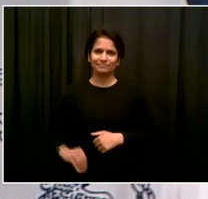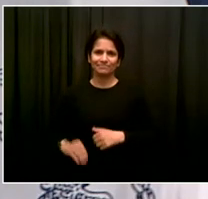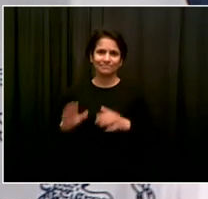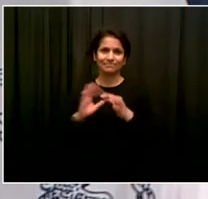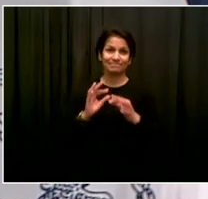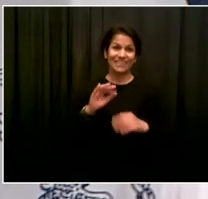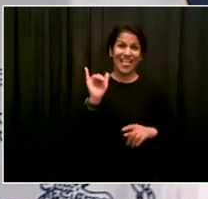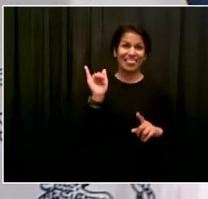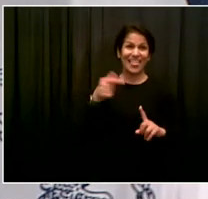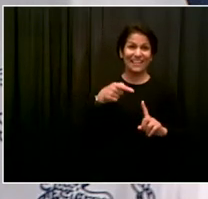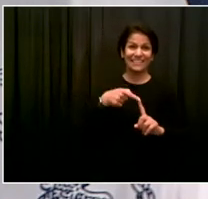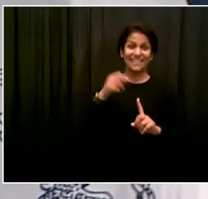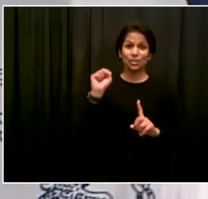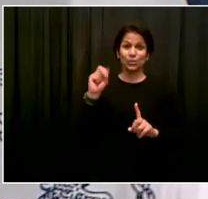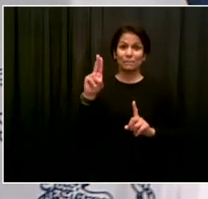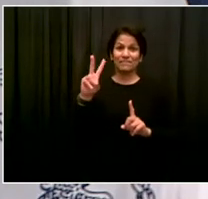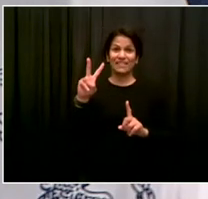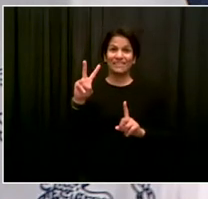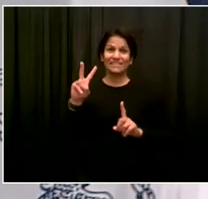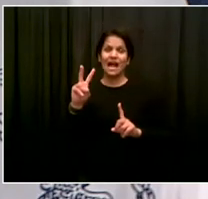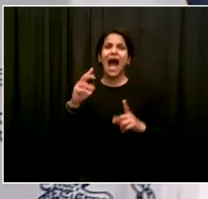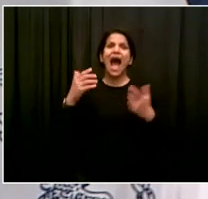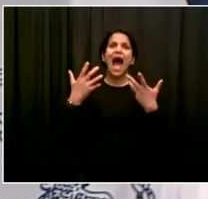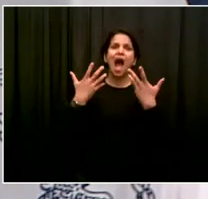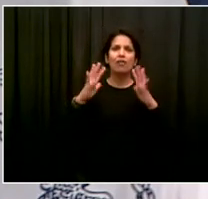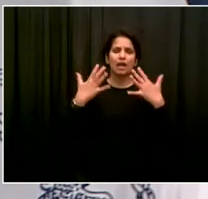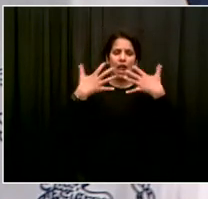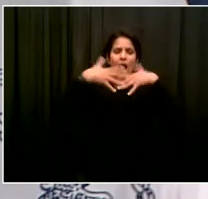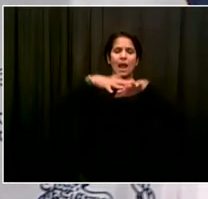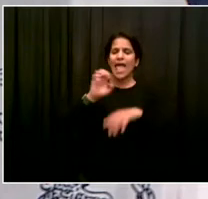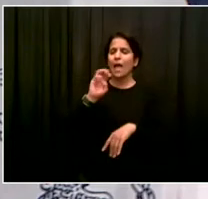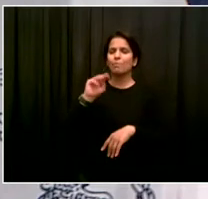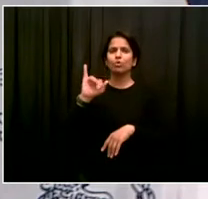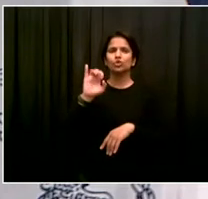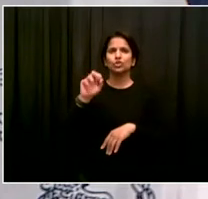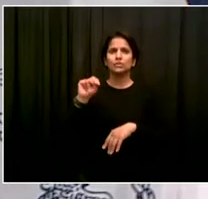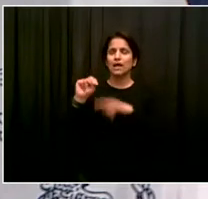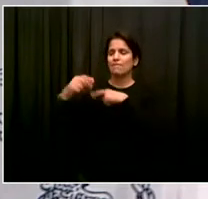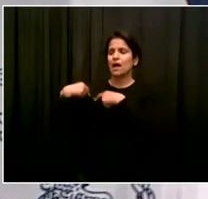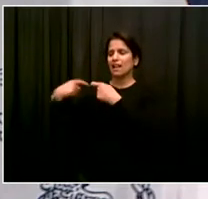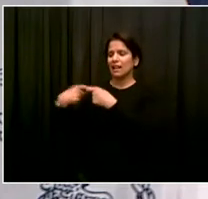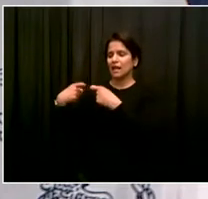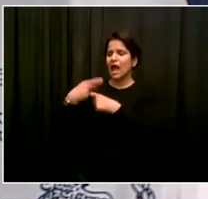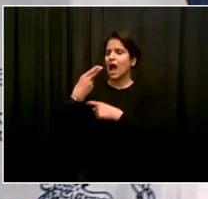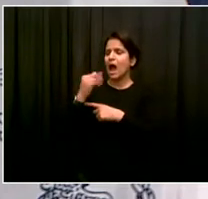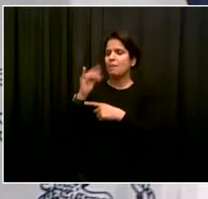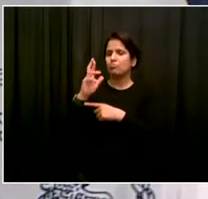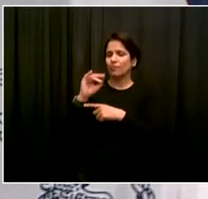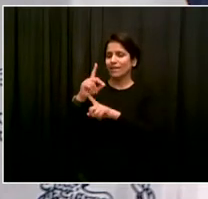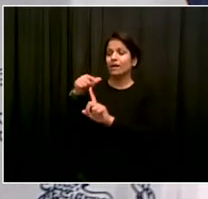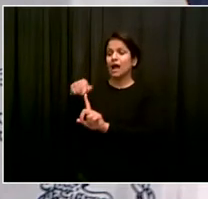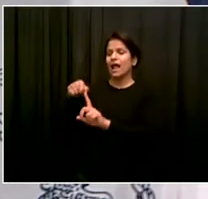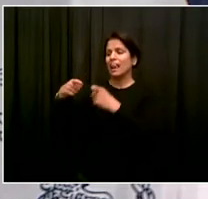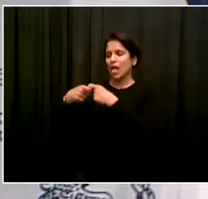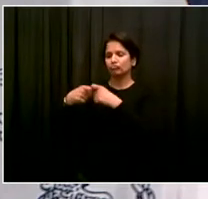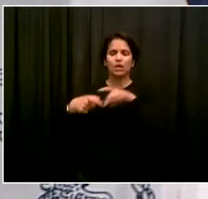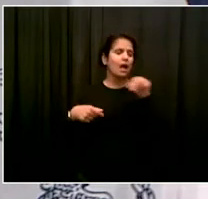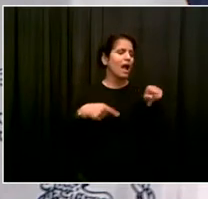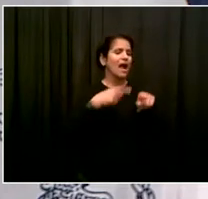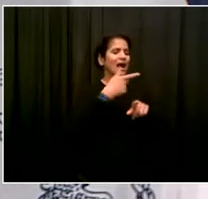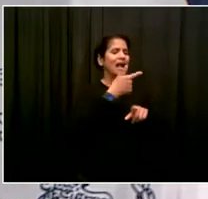The, I don't know where it's filled up, but I do know a lot of the time it's charged with the electric charging station right here